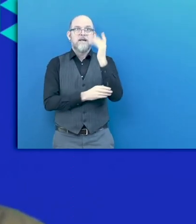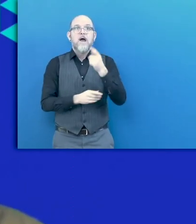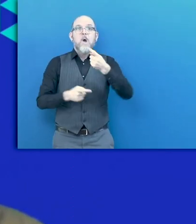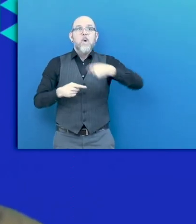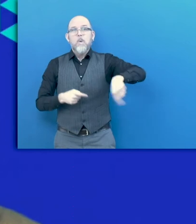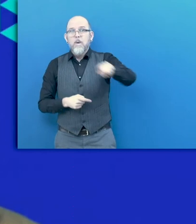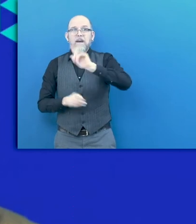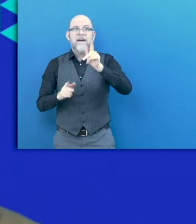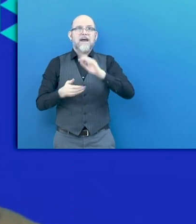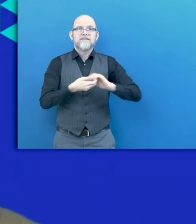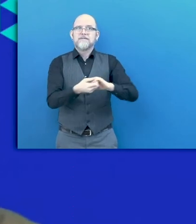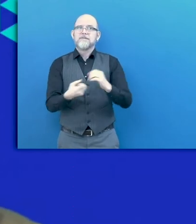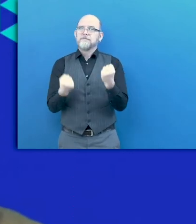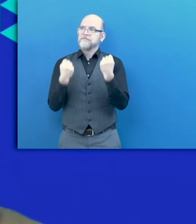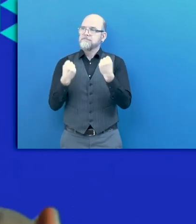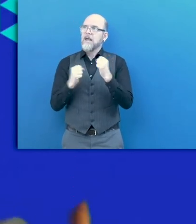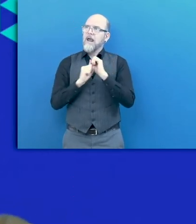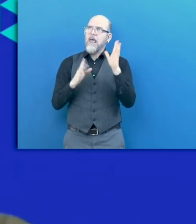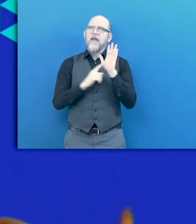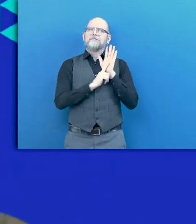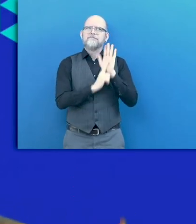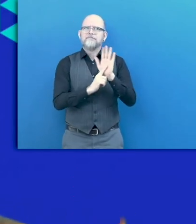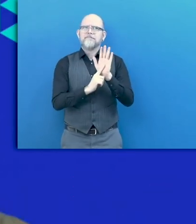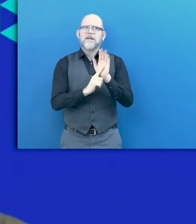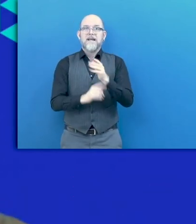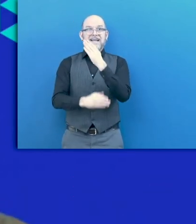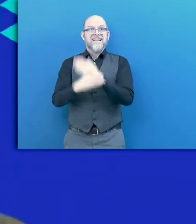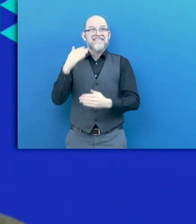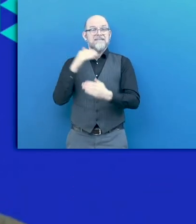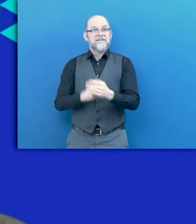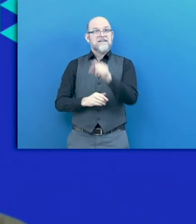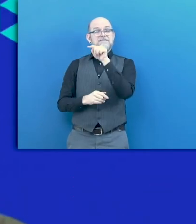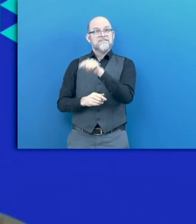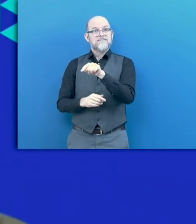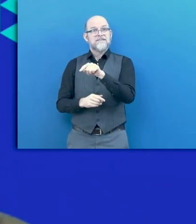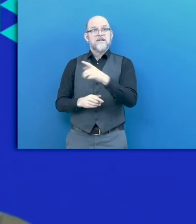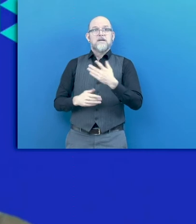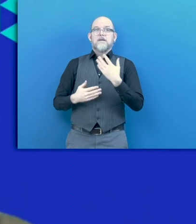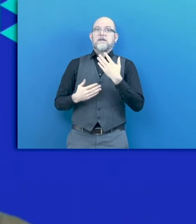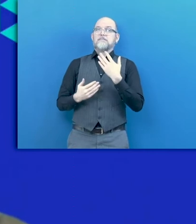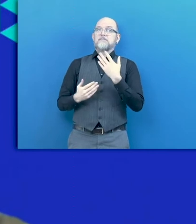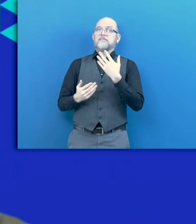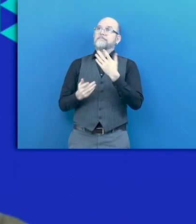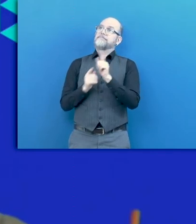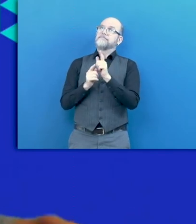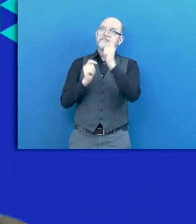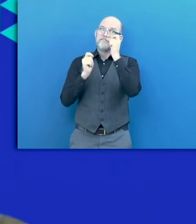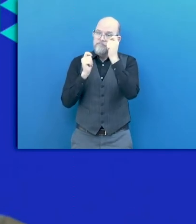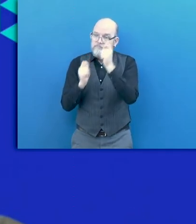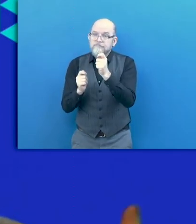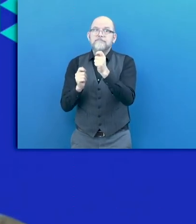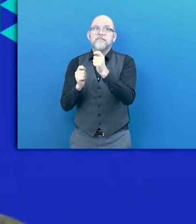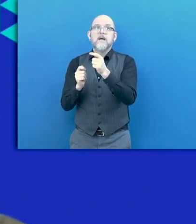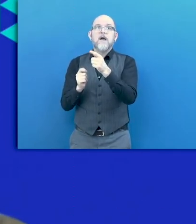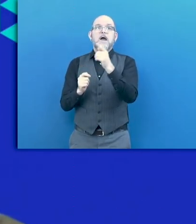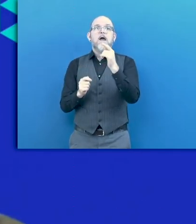all need to make sure that this building back better commitment that is coming from the UN and